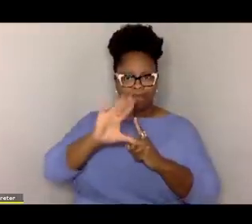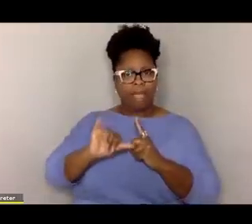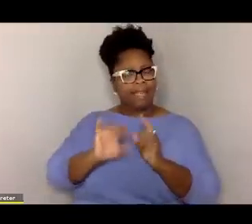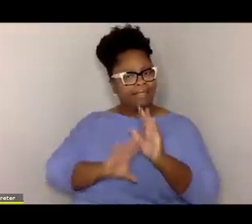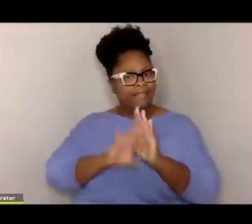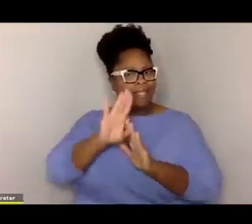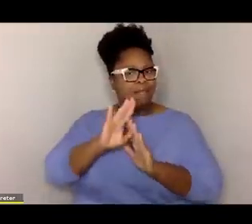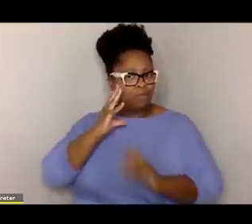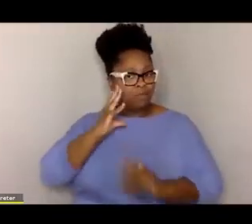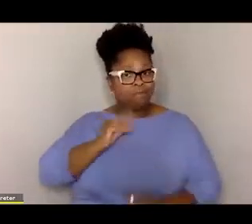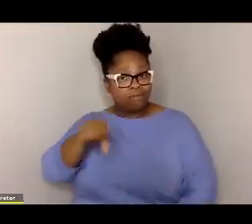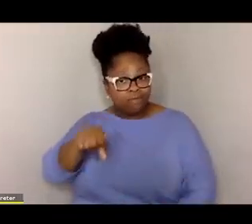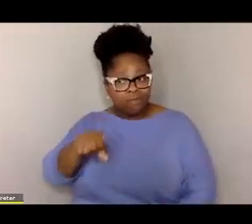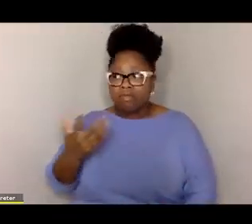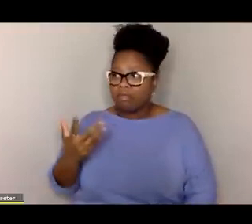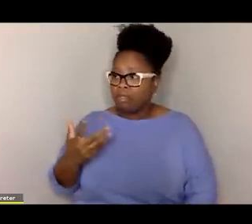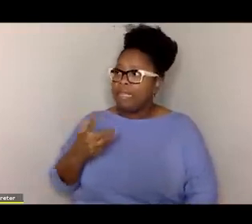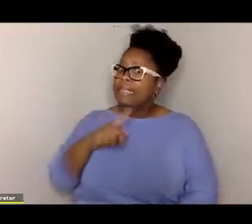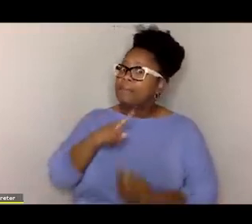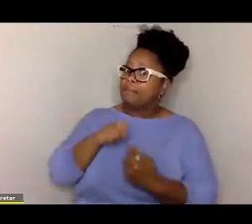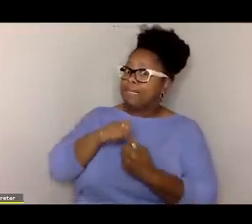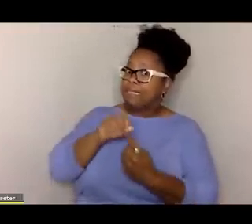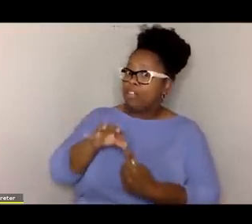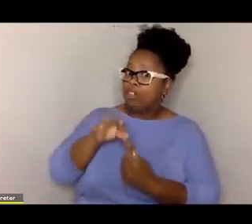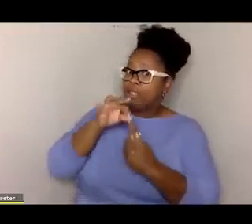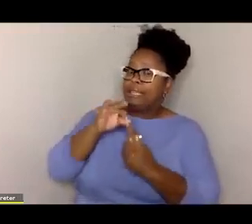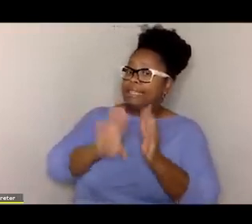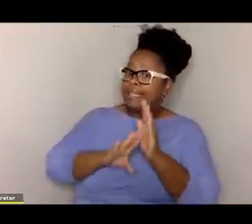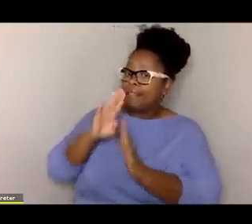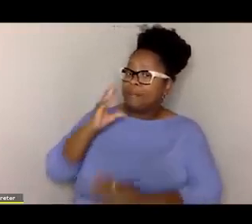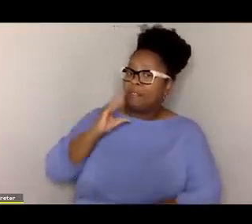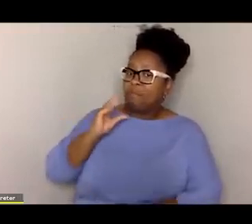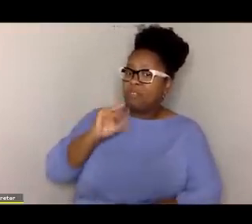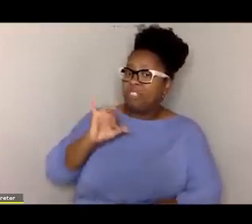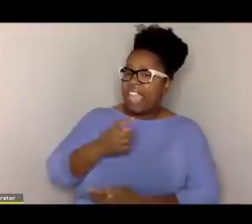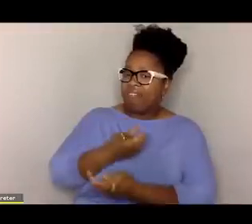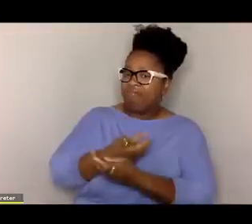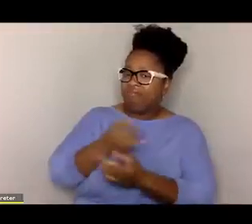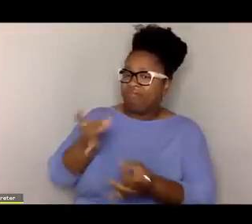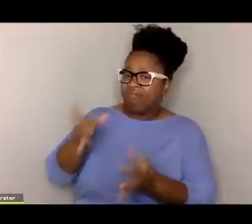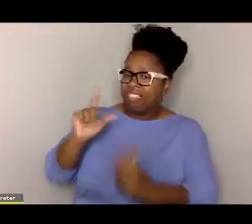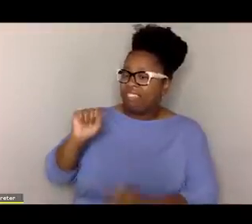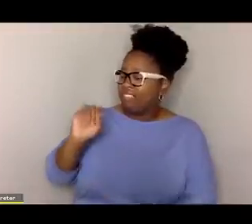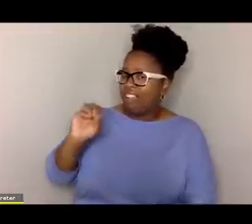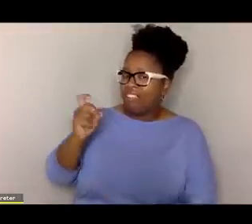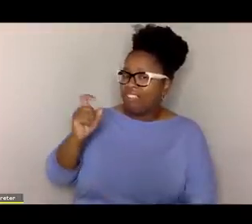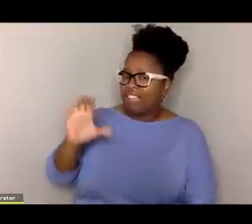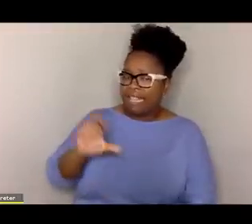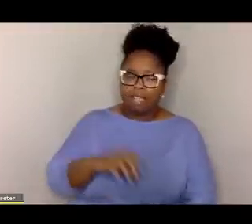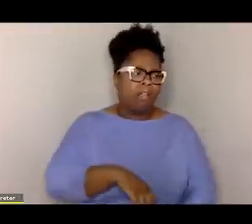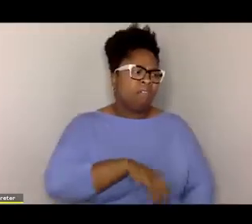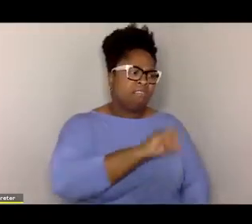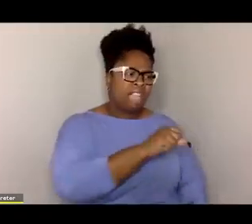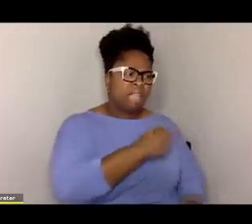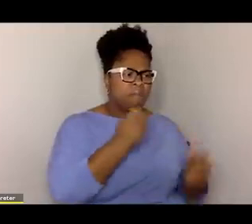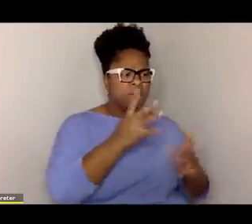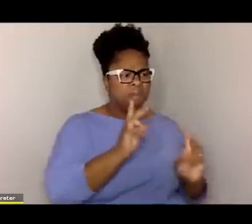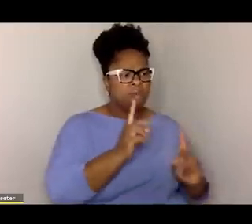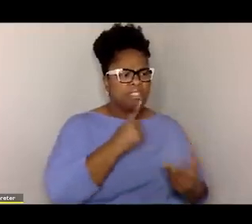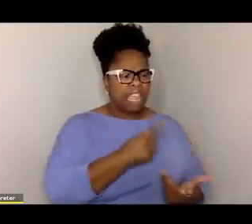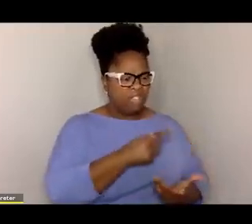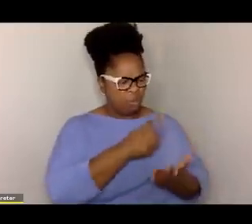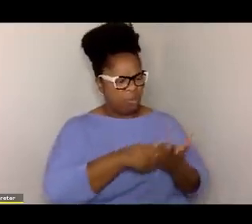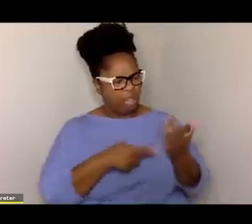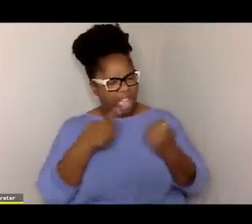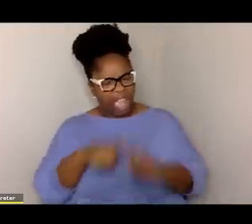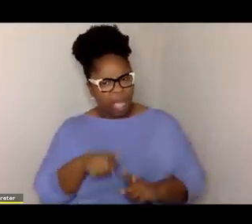impacted by developmental experiences and particularly developmental experiences that are toxic from that. OK, because a lot of people